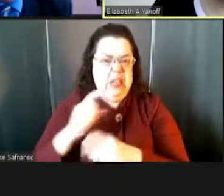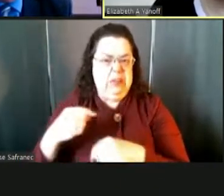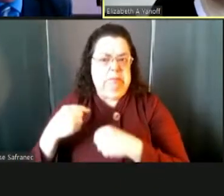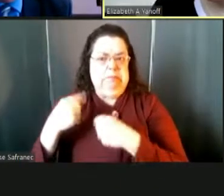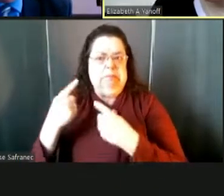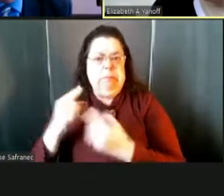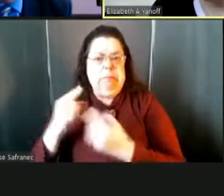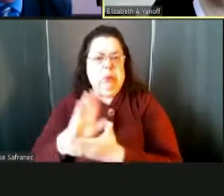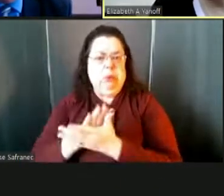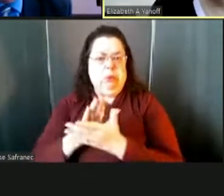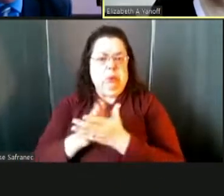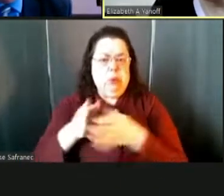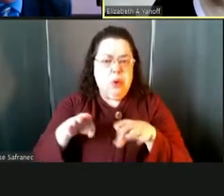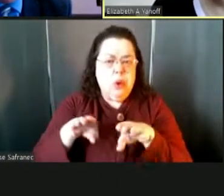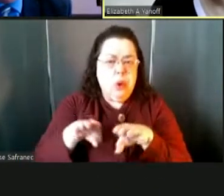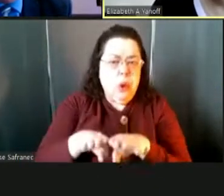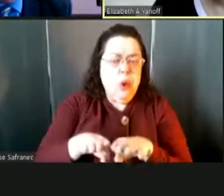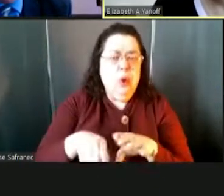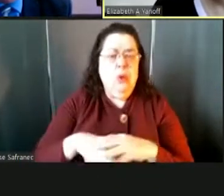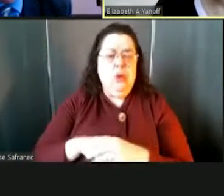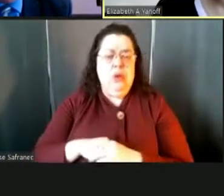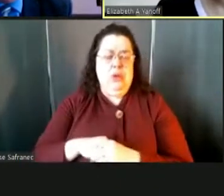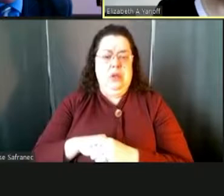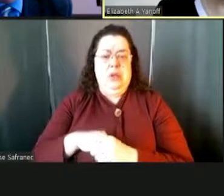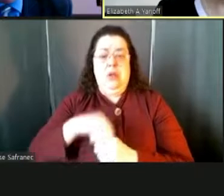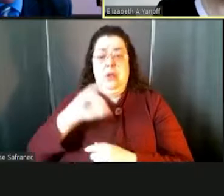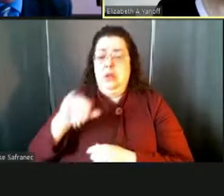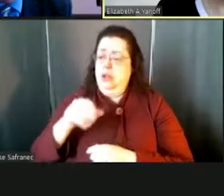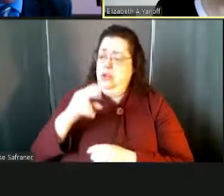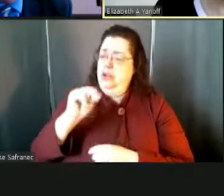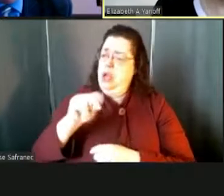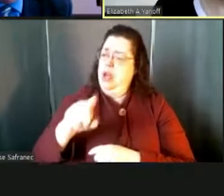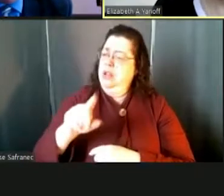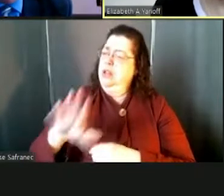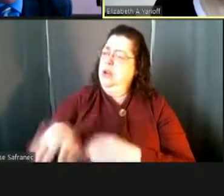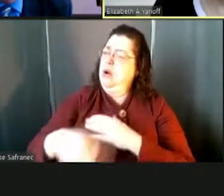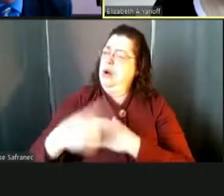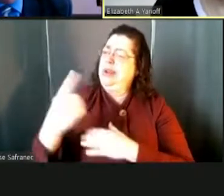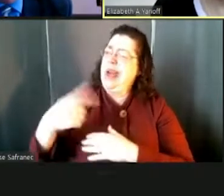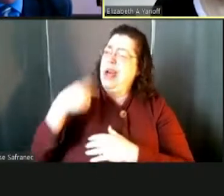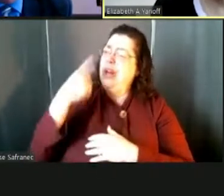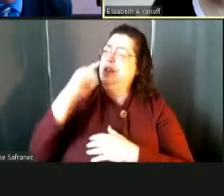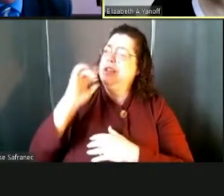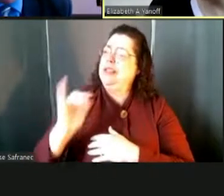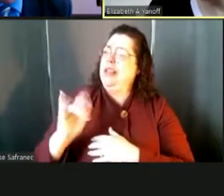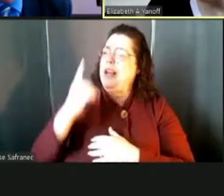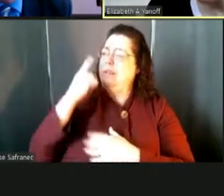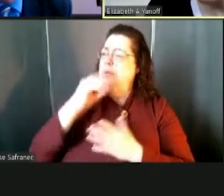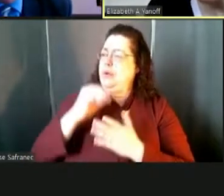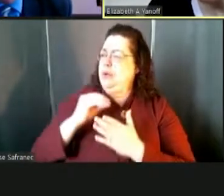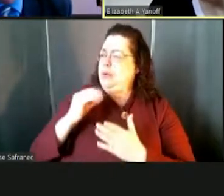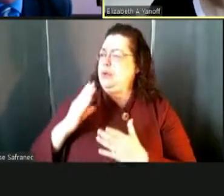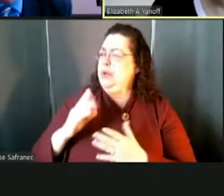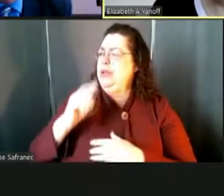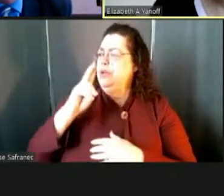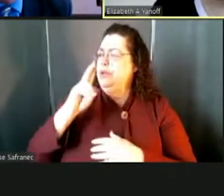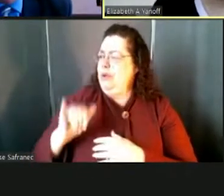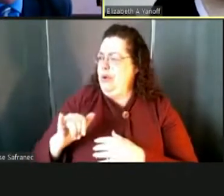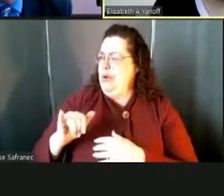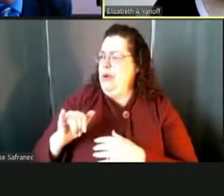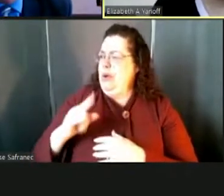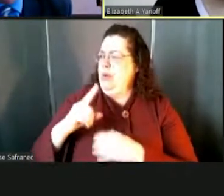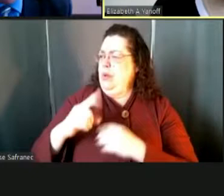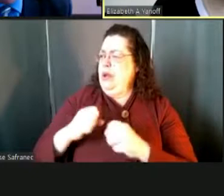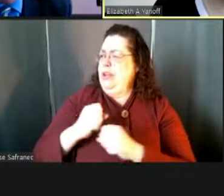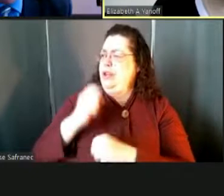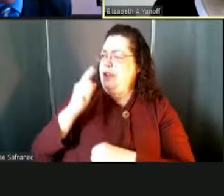pandemic. John, why don't you start this time, tell us what a day looks like for, you know, students in Troy, a year later,